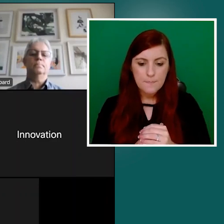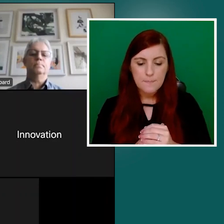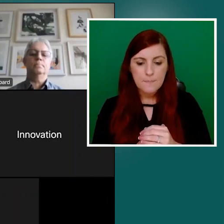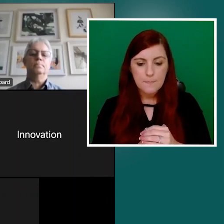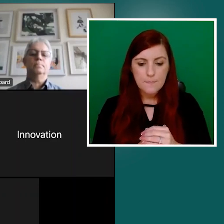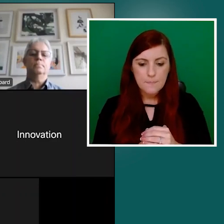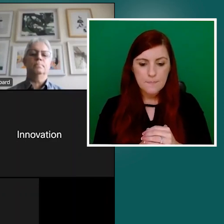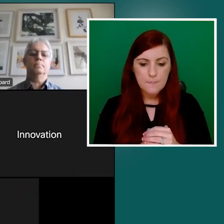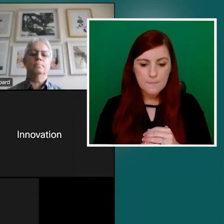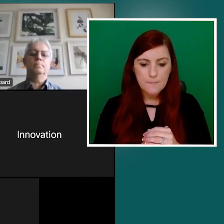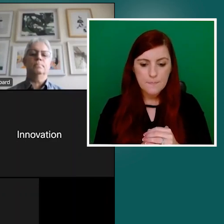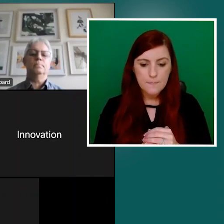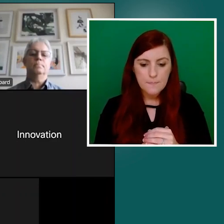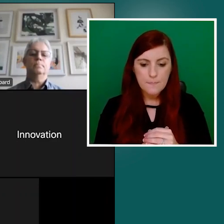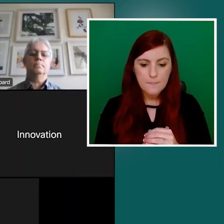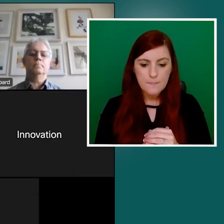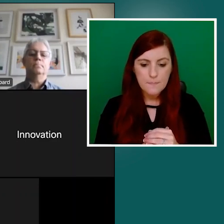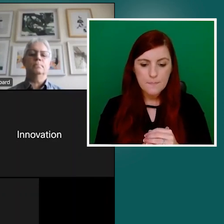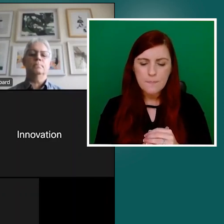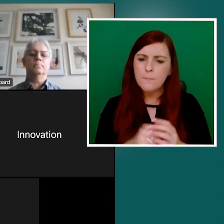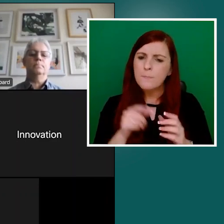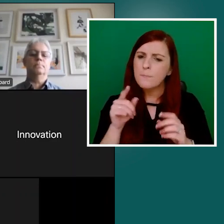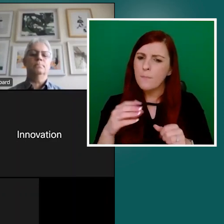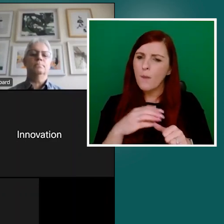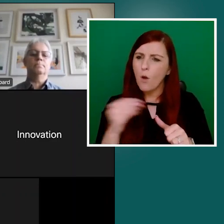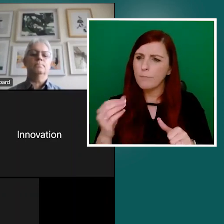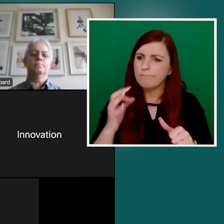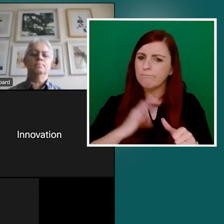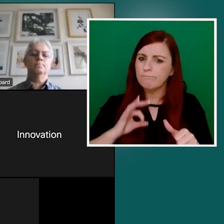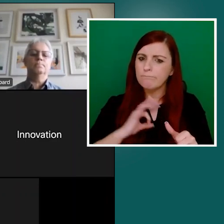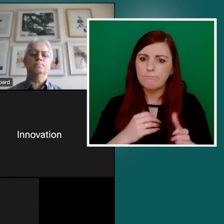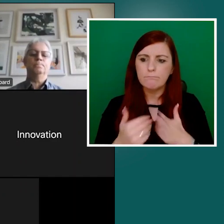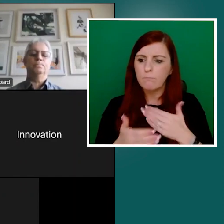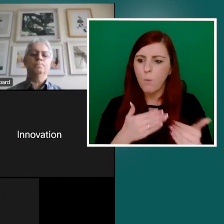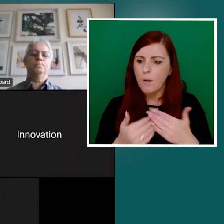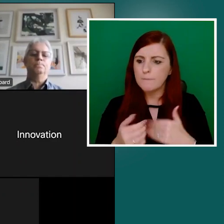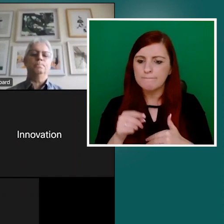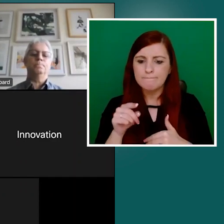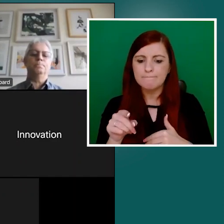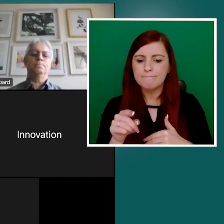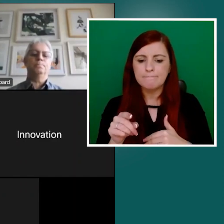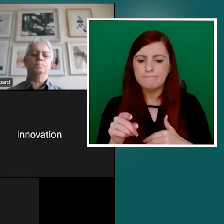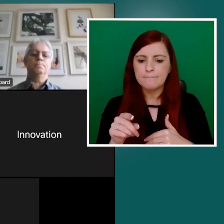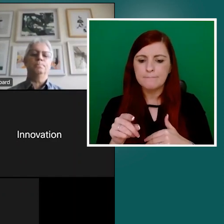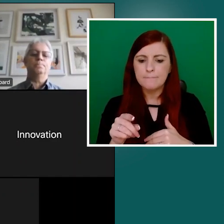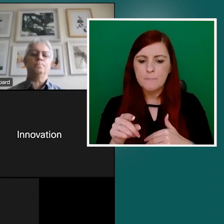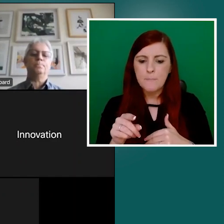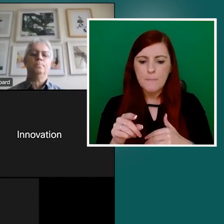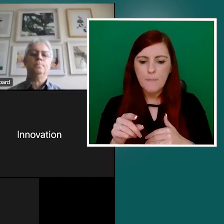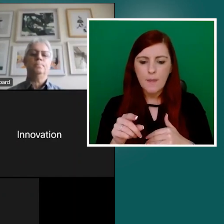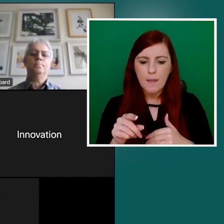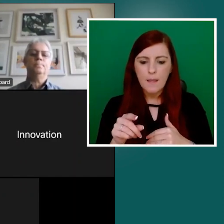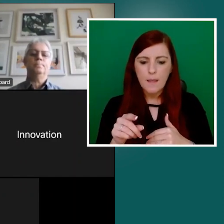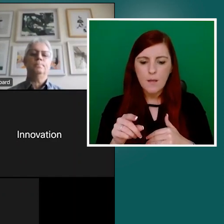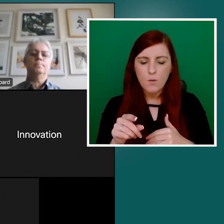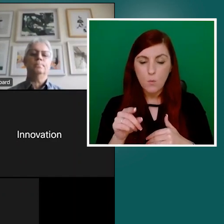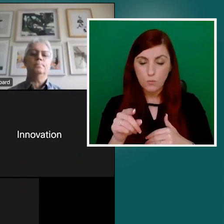What's also very useful about this is a digital section of the toolkit really will help you in